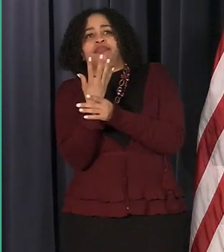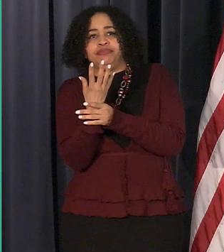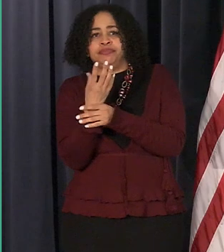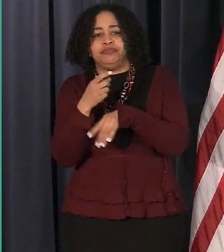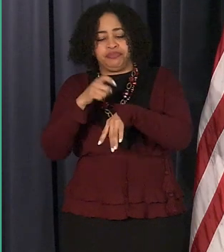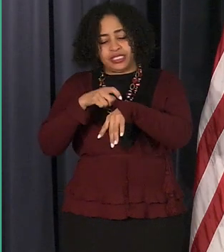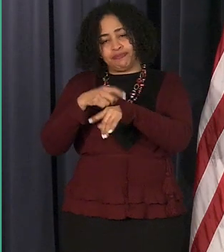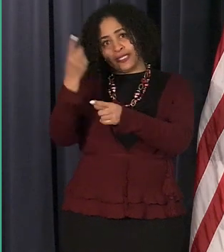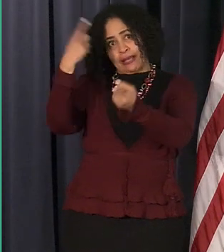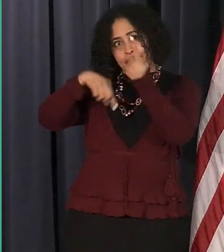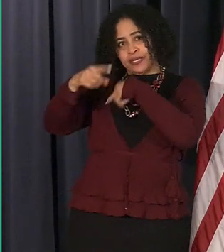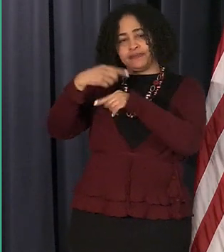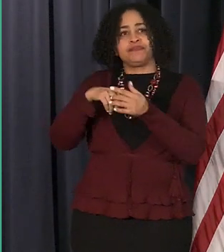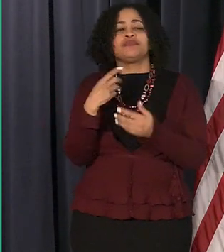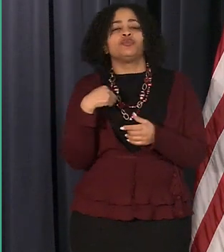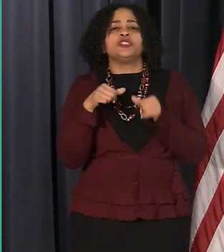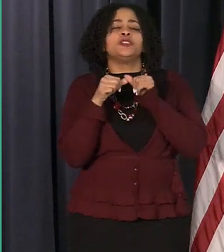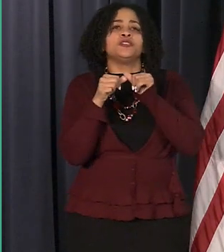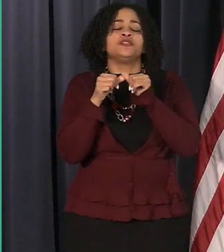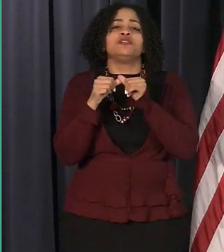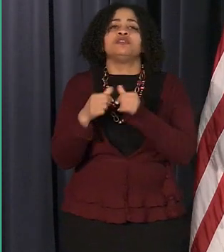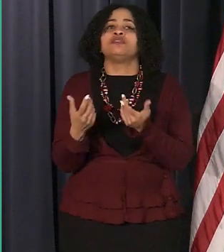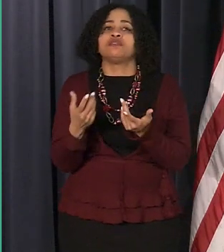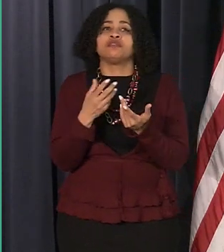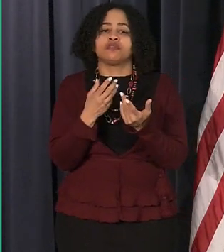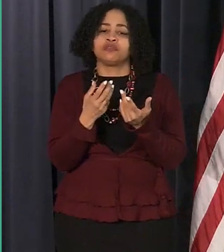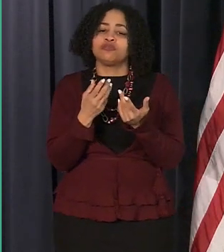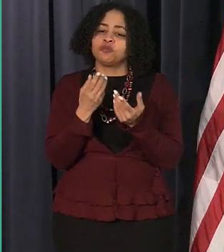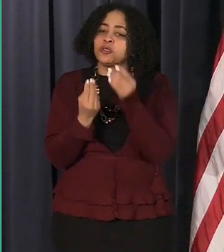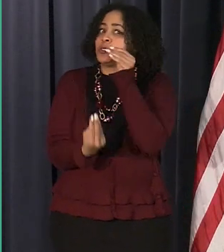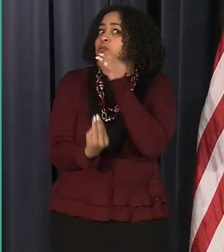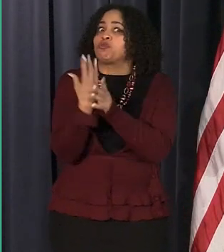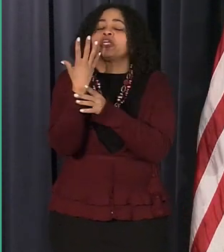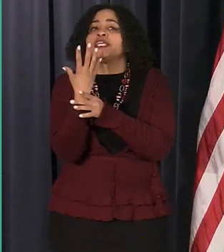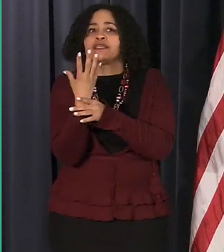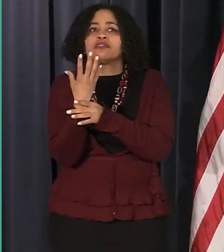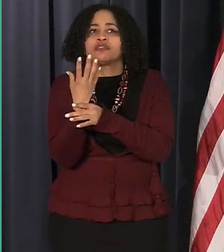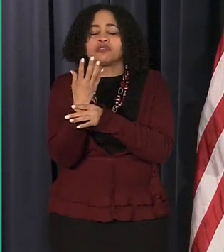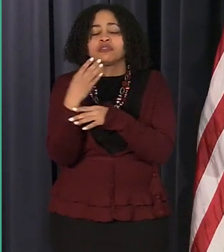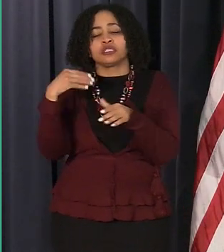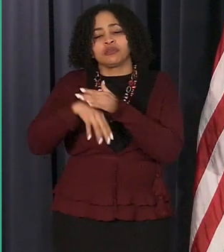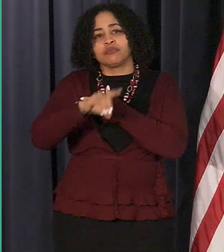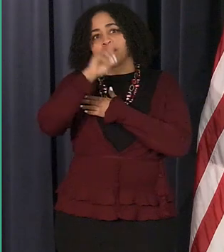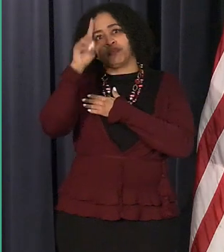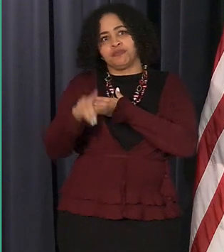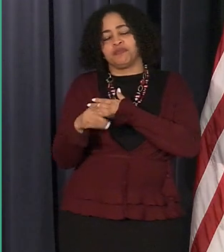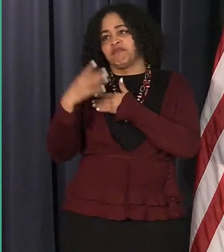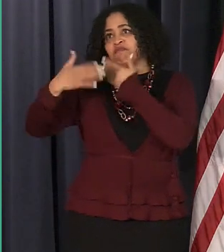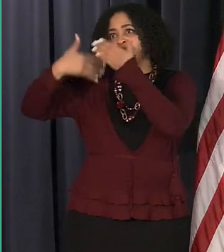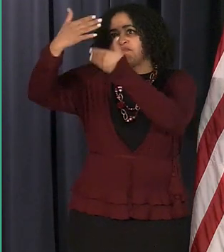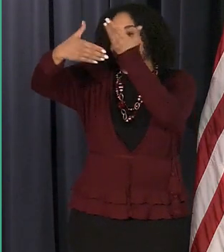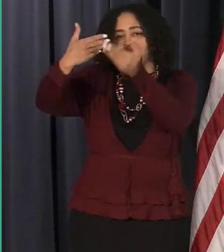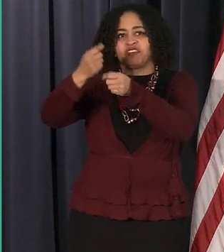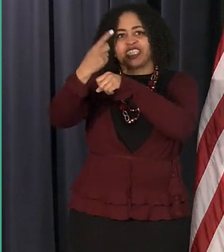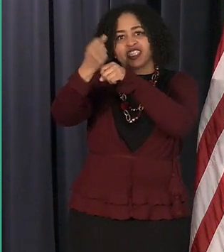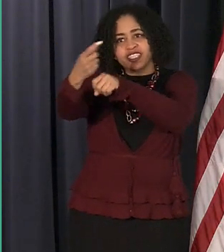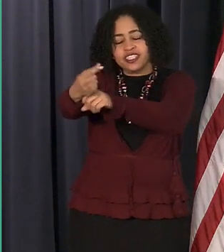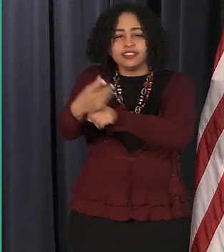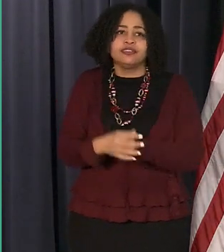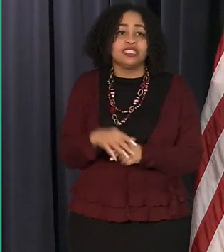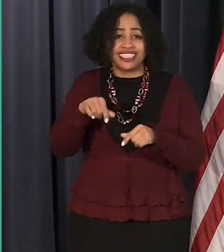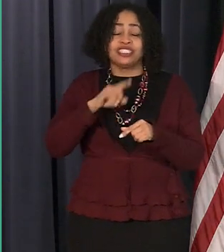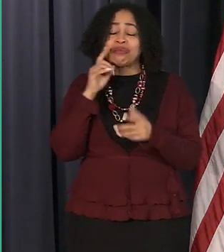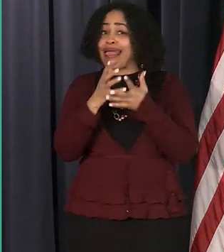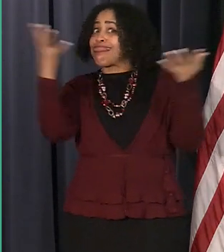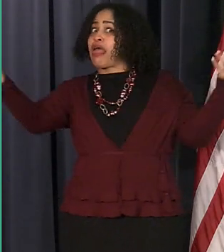we continue to go throughout springs in the city of detroit so this is a tremendous